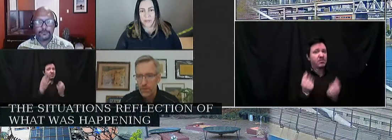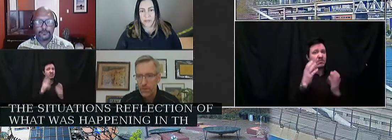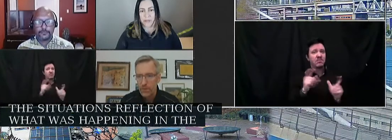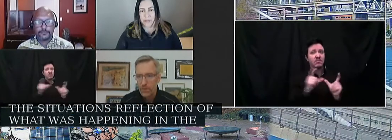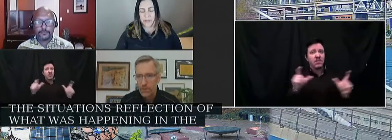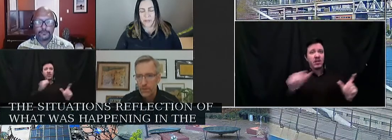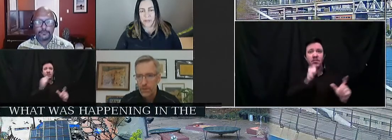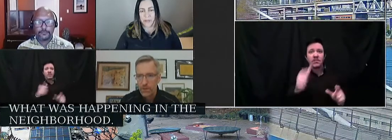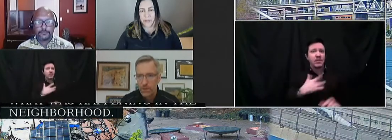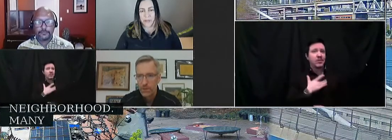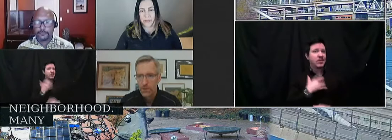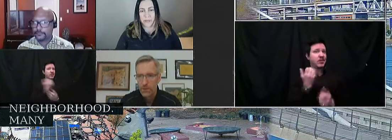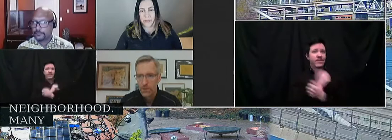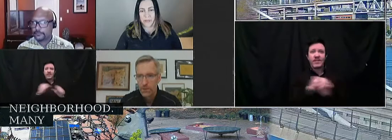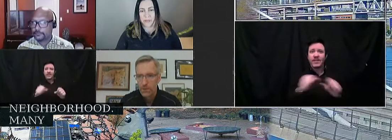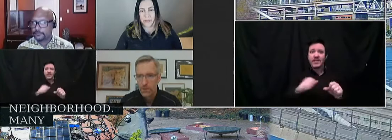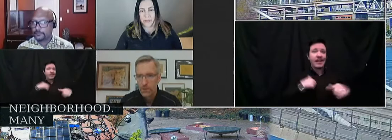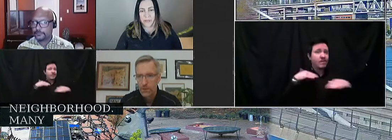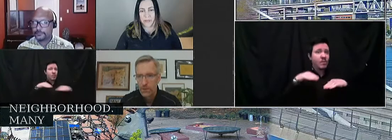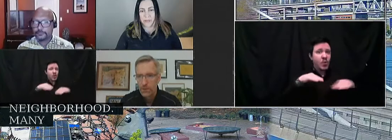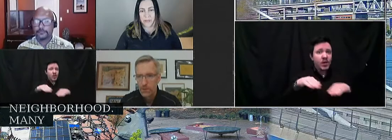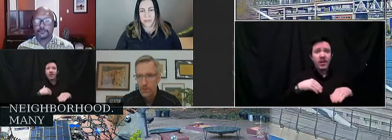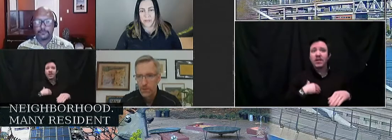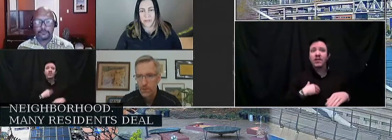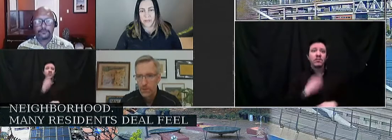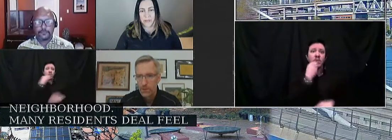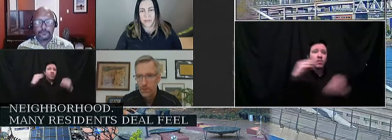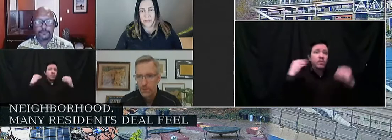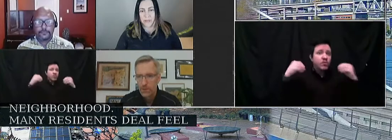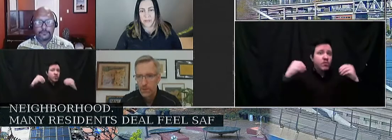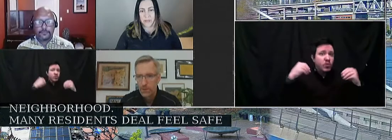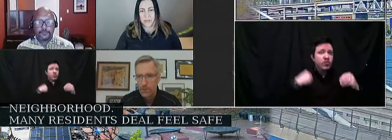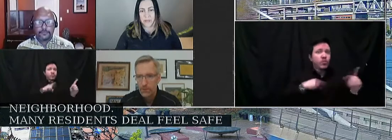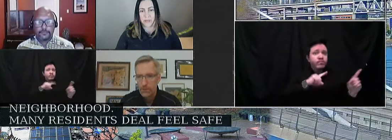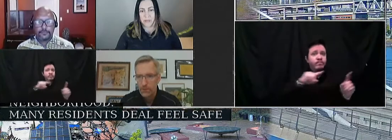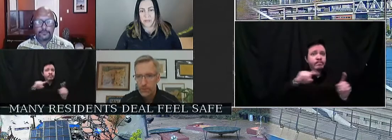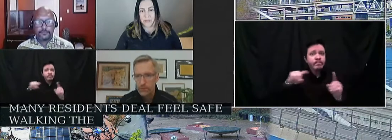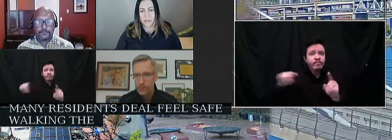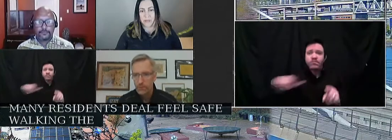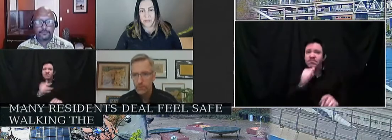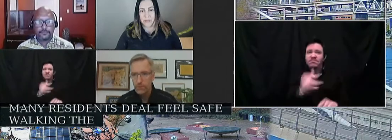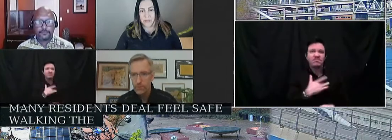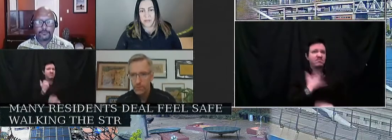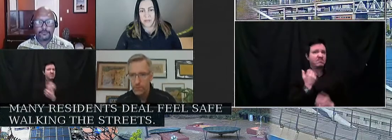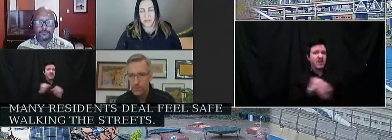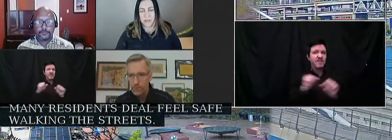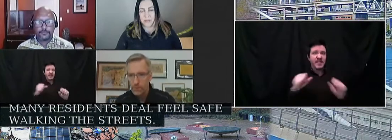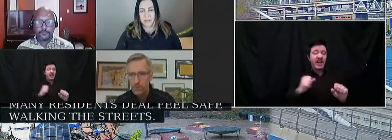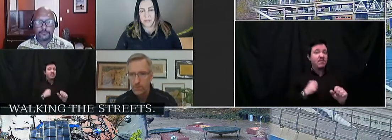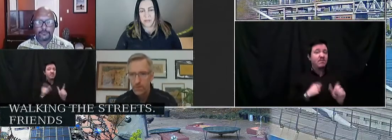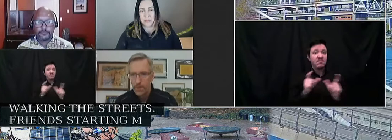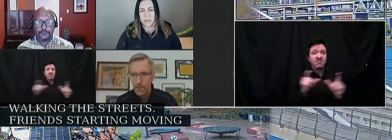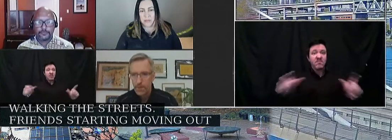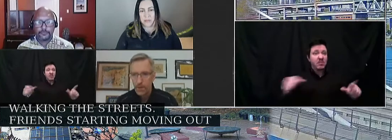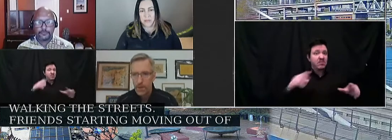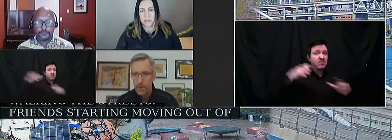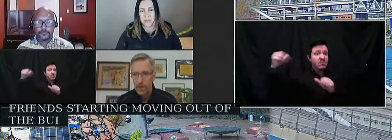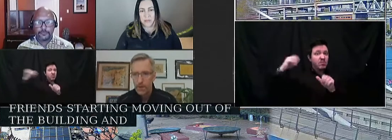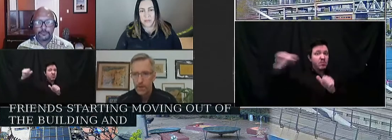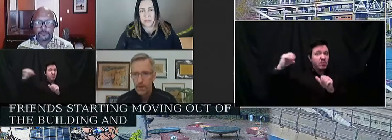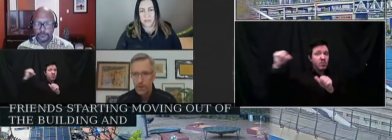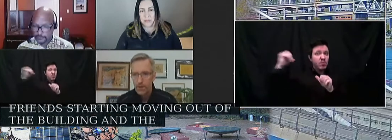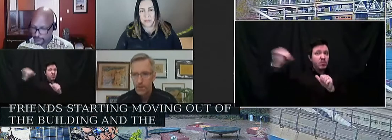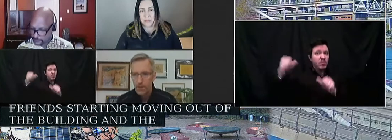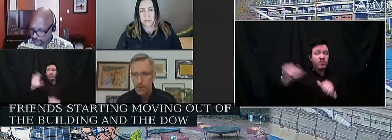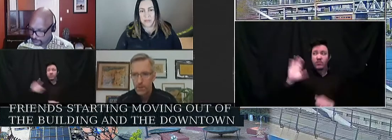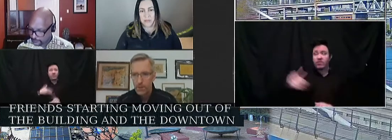patronizing neighborhood stores like the Safeway. Friends started moving out of the building and the downtown, and this trend is